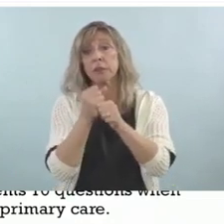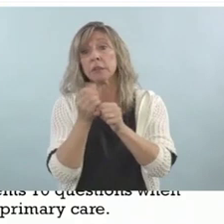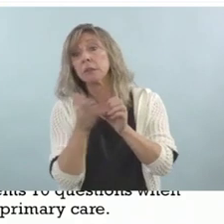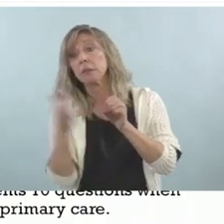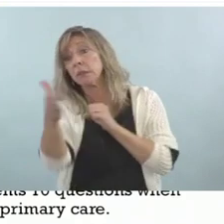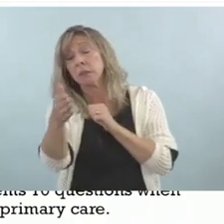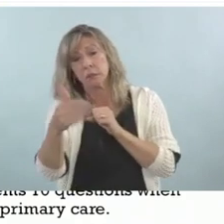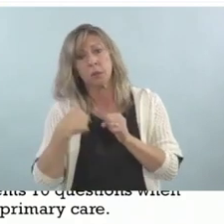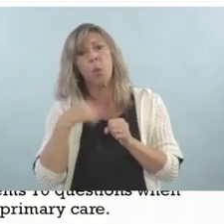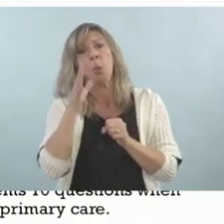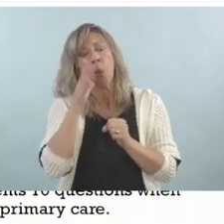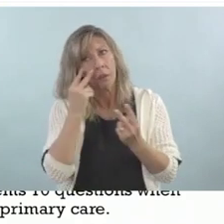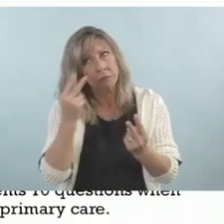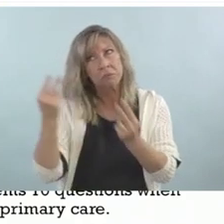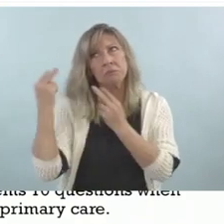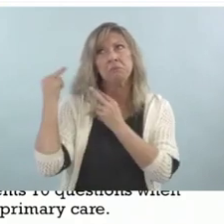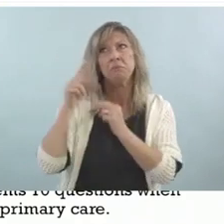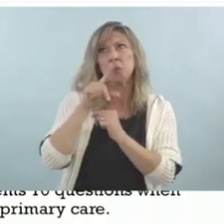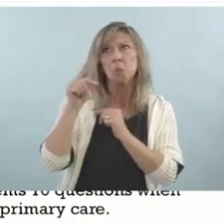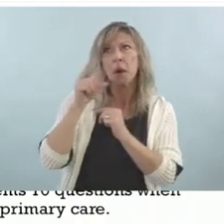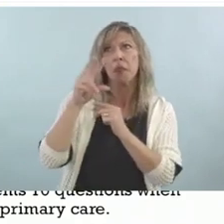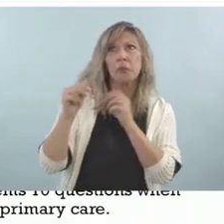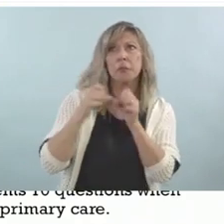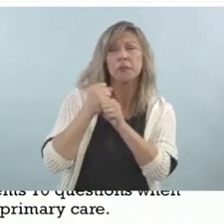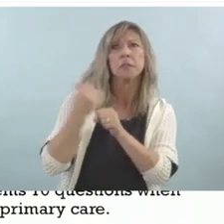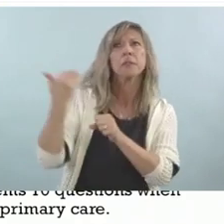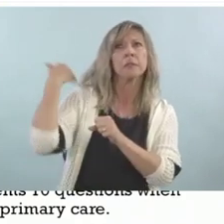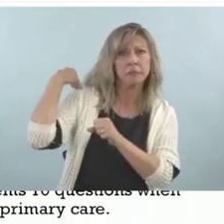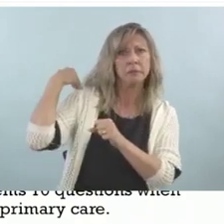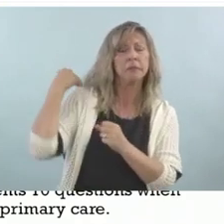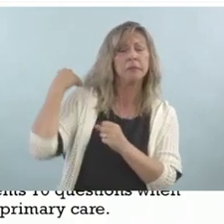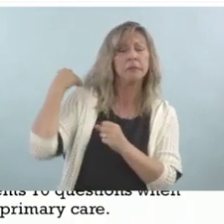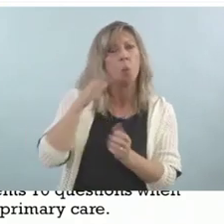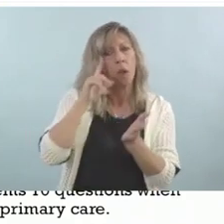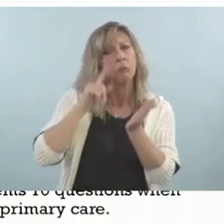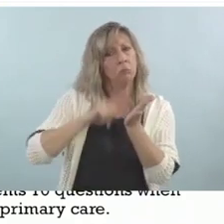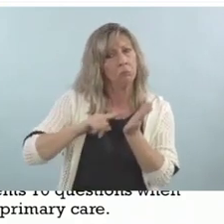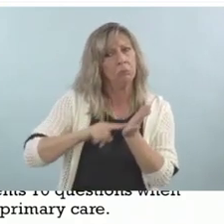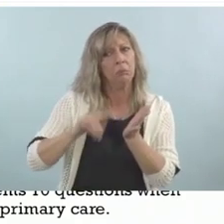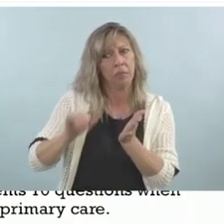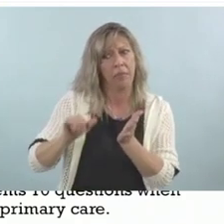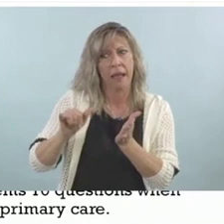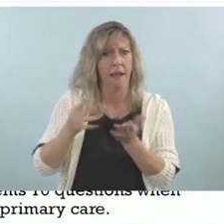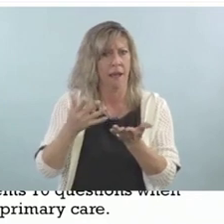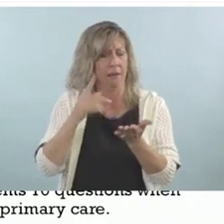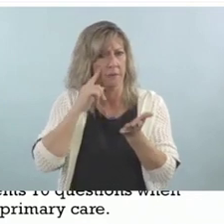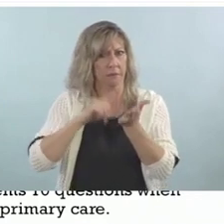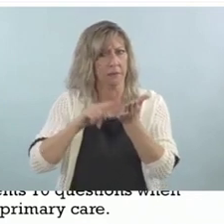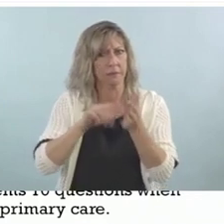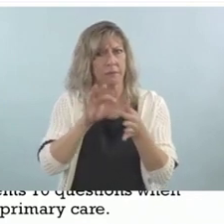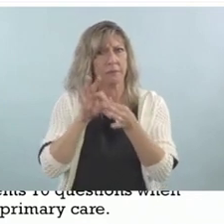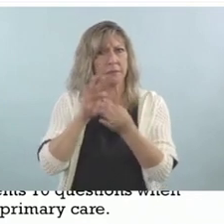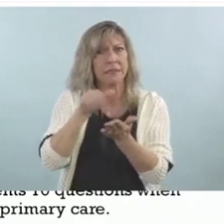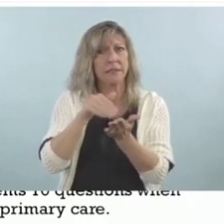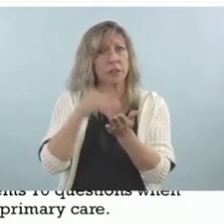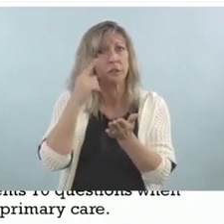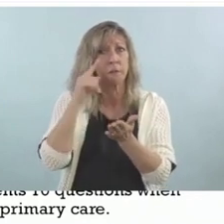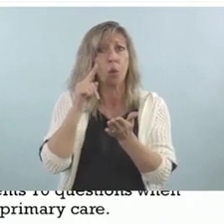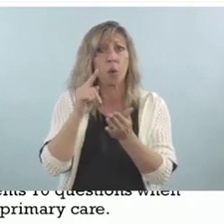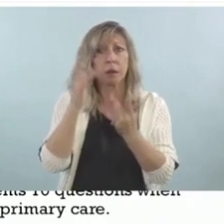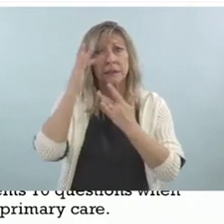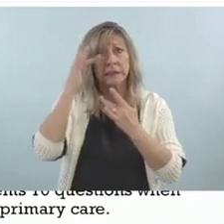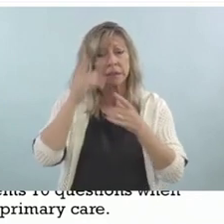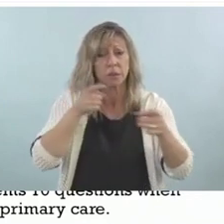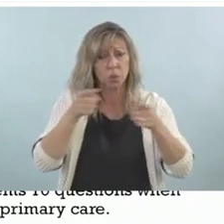the Centers for Disease Control and the Kaiser Clinic. Now, if you're not heavily into behavioral